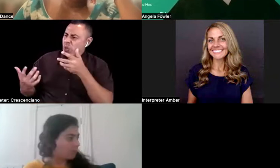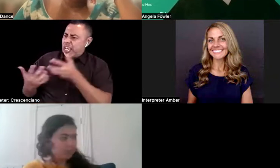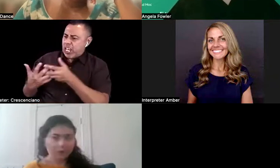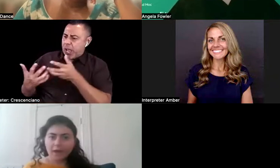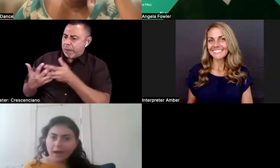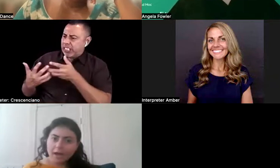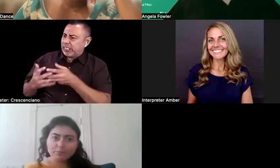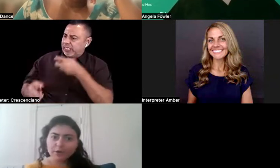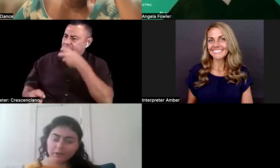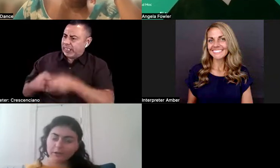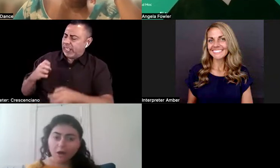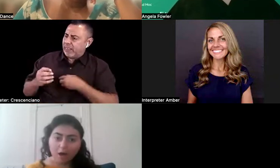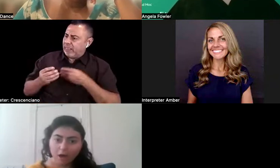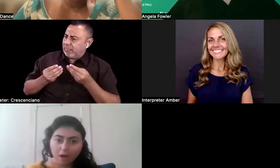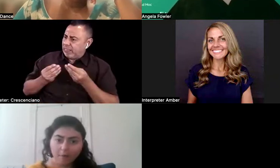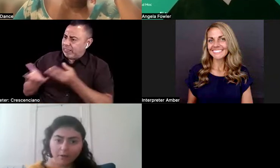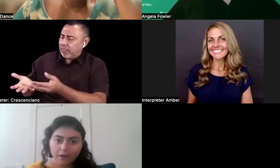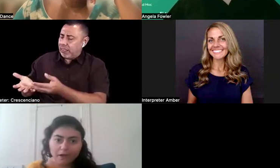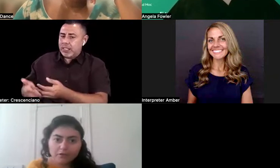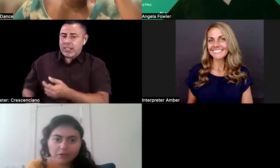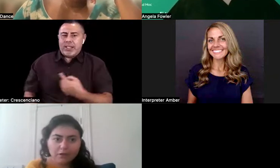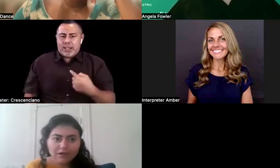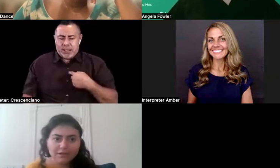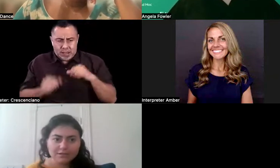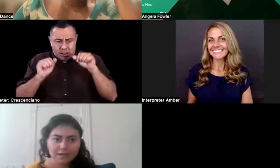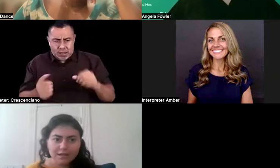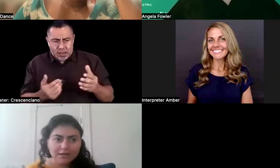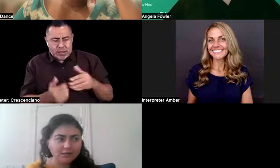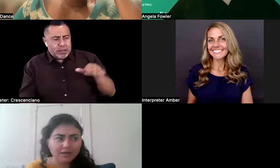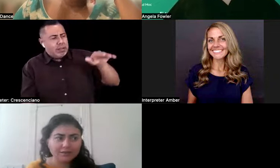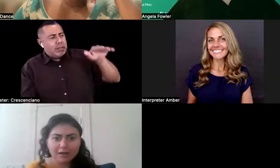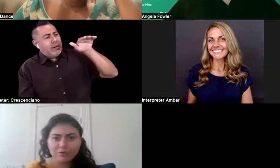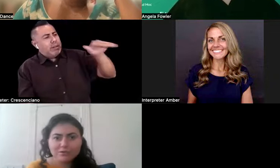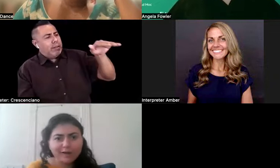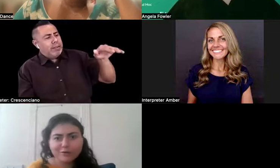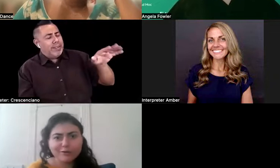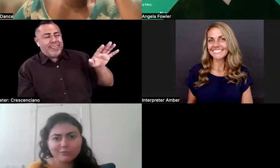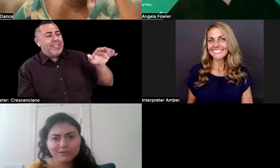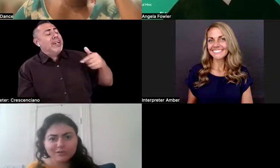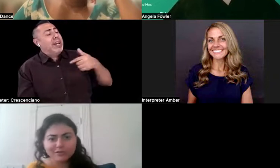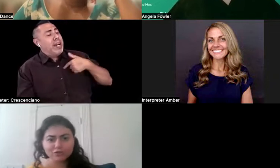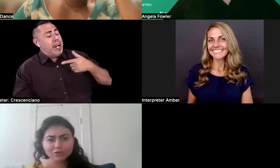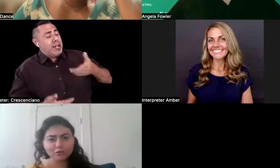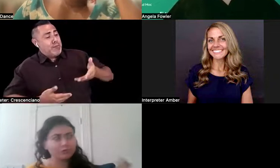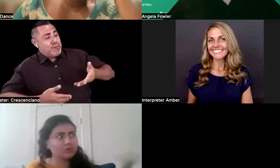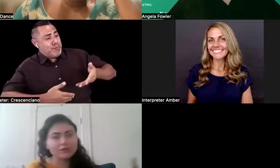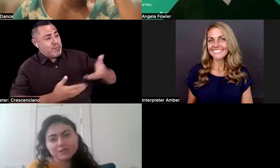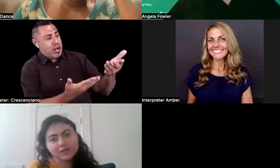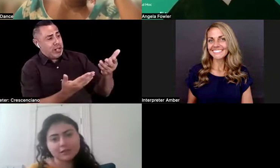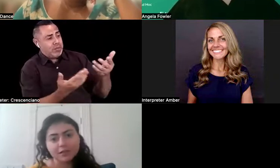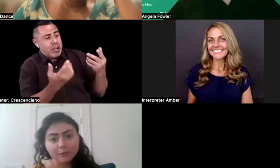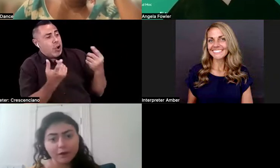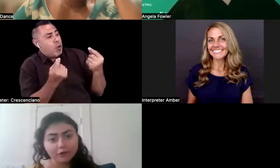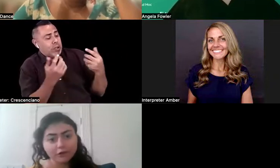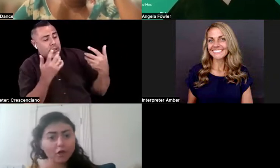say, but I brought it up and you guys said that that was not going to be an issue or you didn't